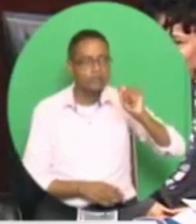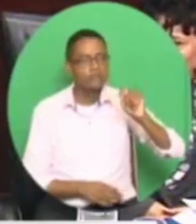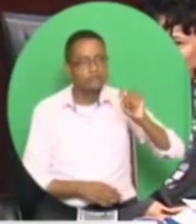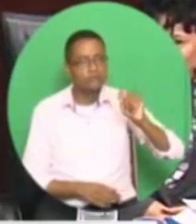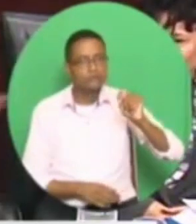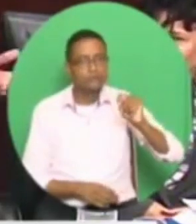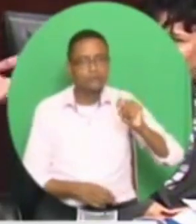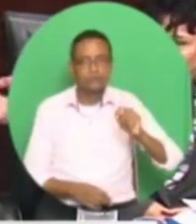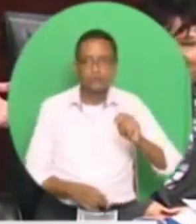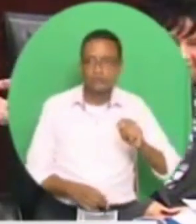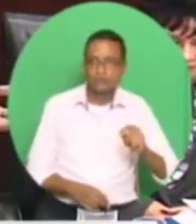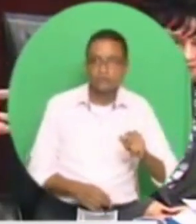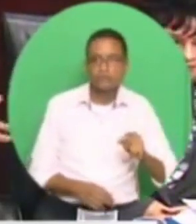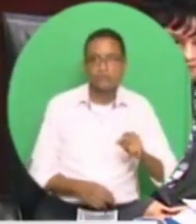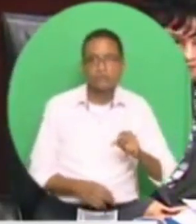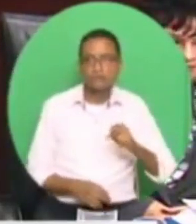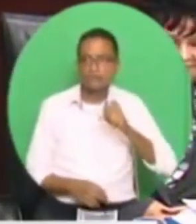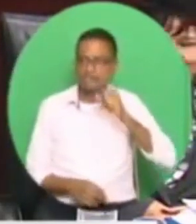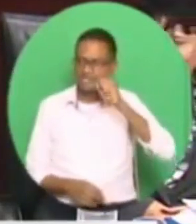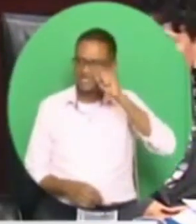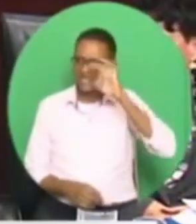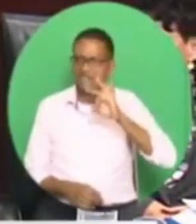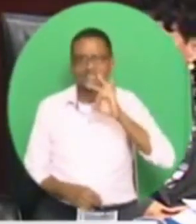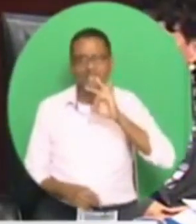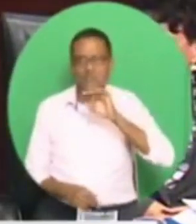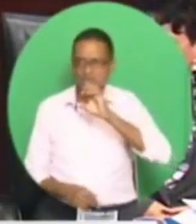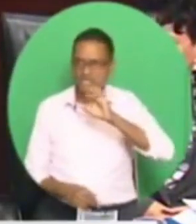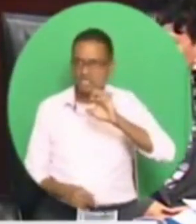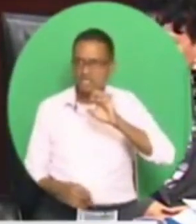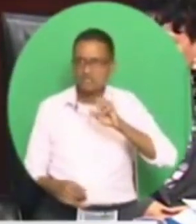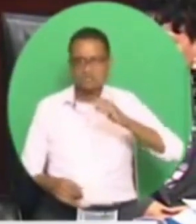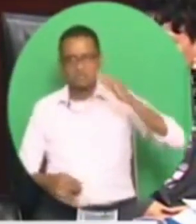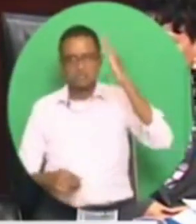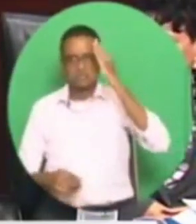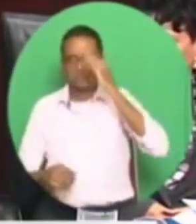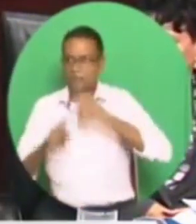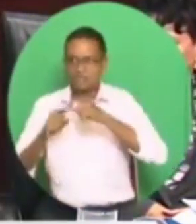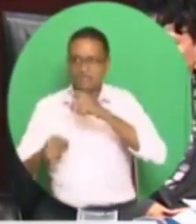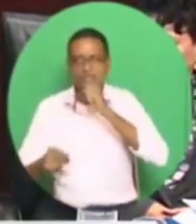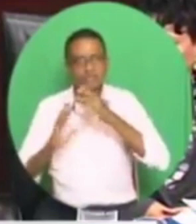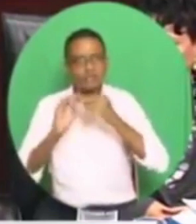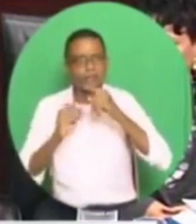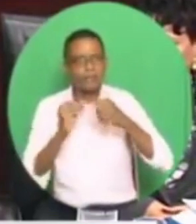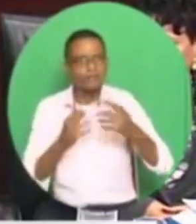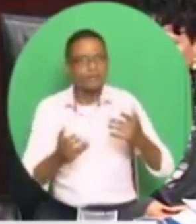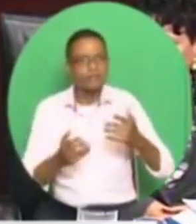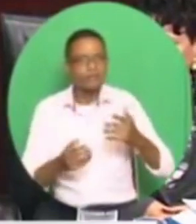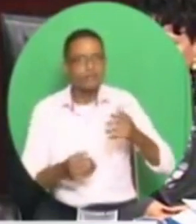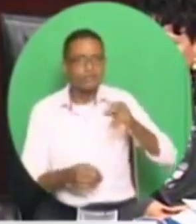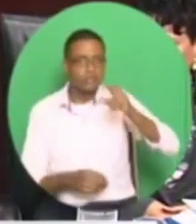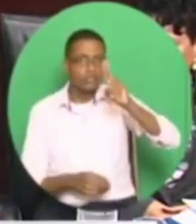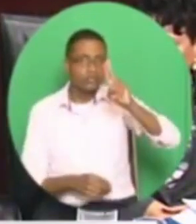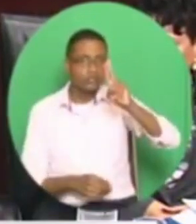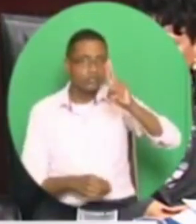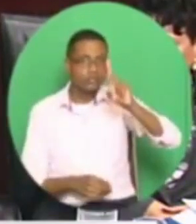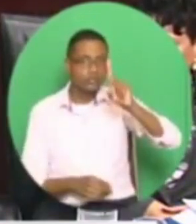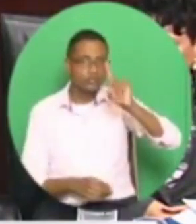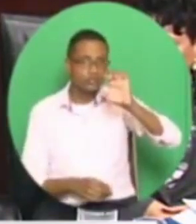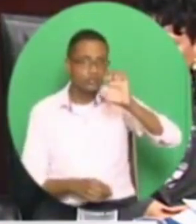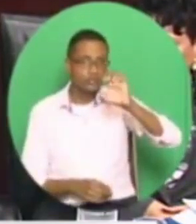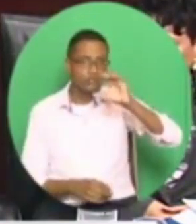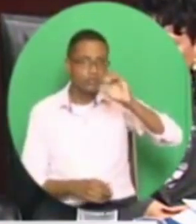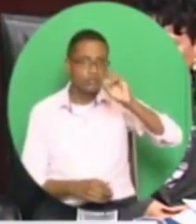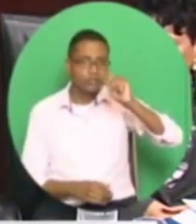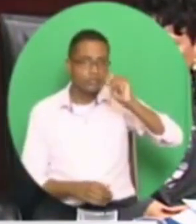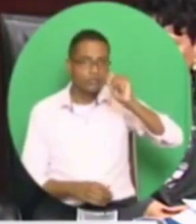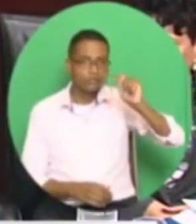West spoke in this debate and didn't mention anything. Udicot has moved from the premier project manager of the Caribbean under the Partnership